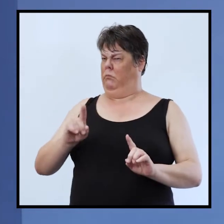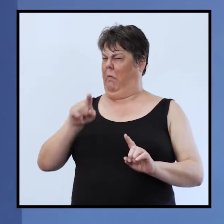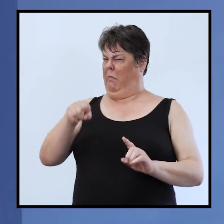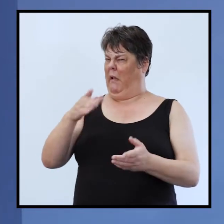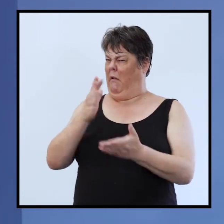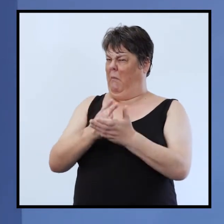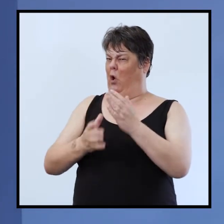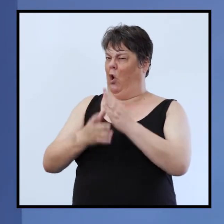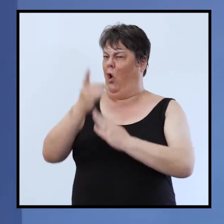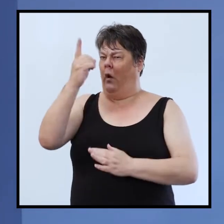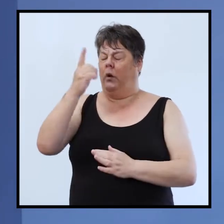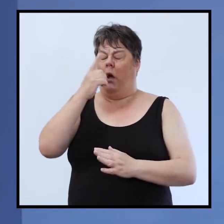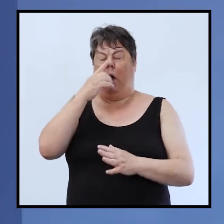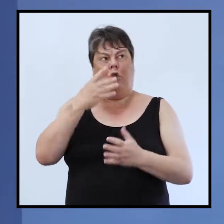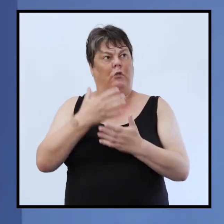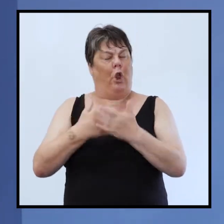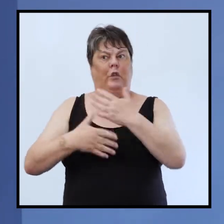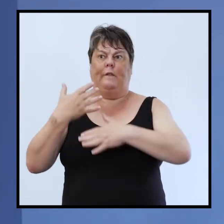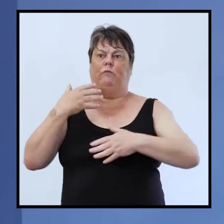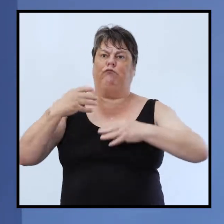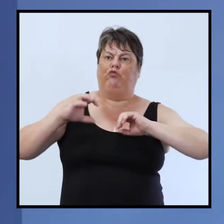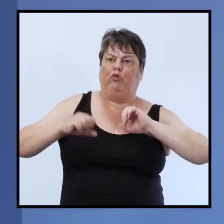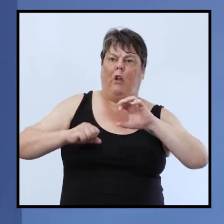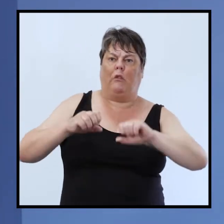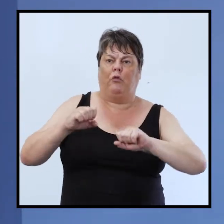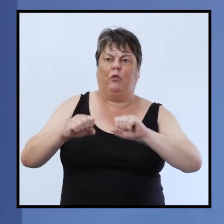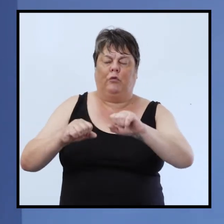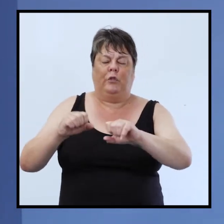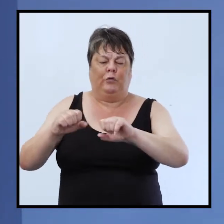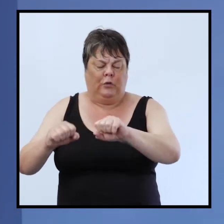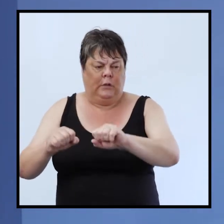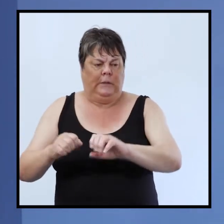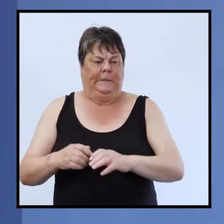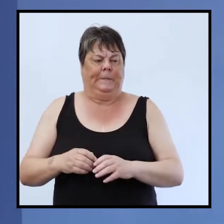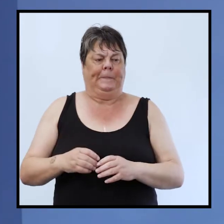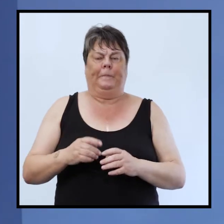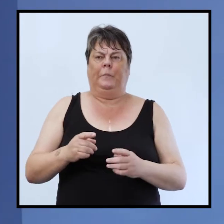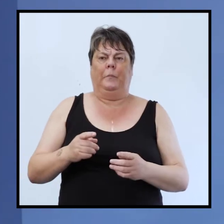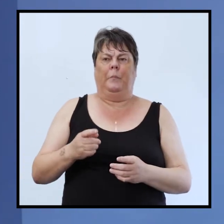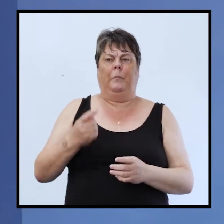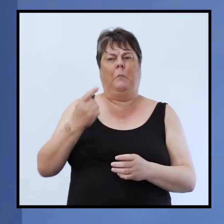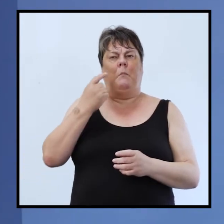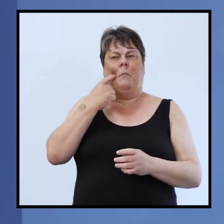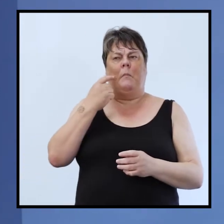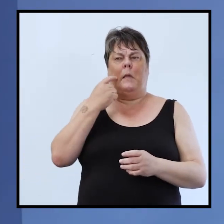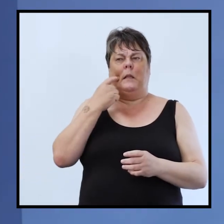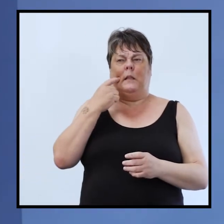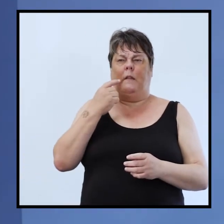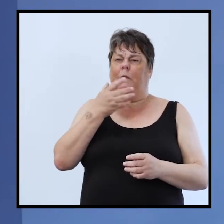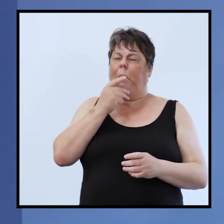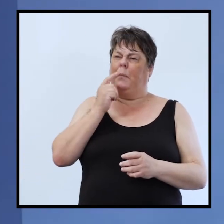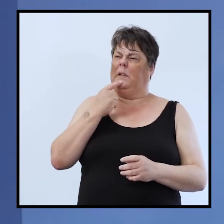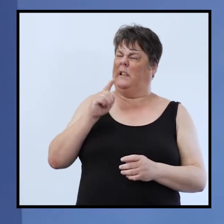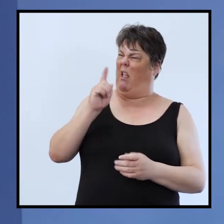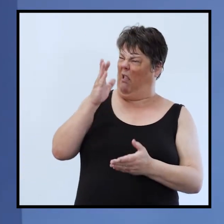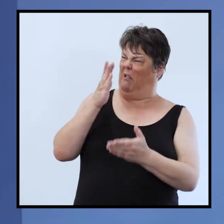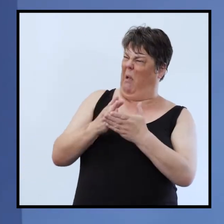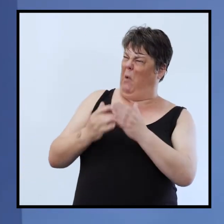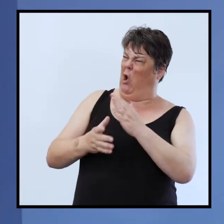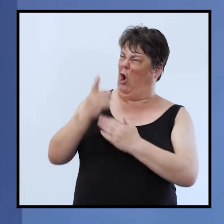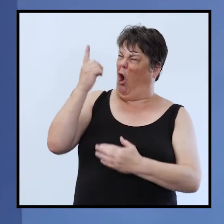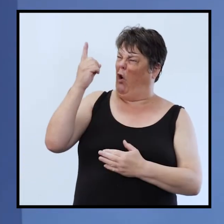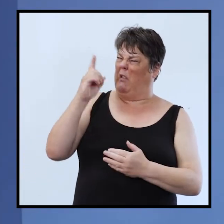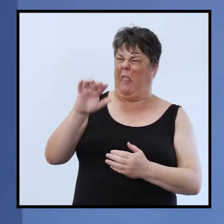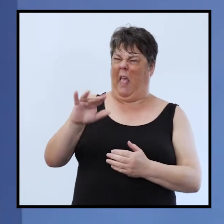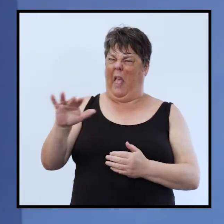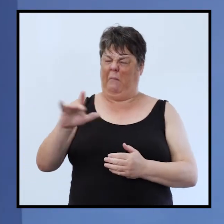it was a massive struggle i won't go into any more details of that but it'd be very easy to judge that there's not a move of god when you're actually in it